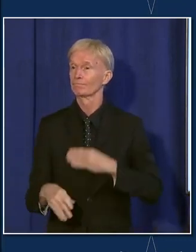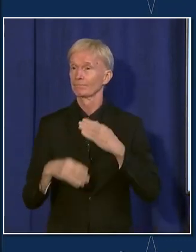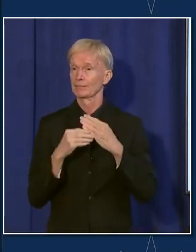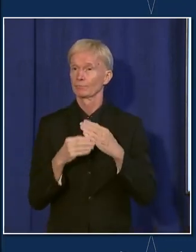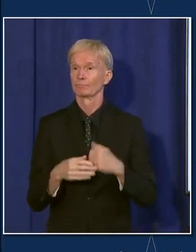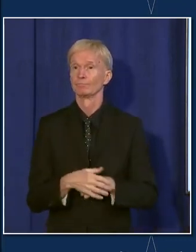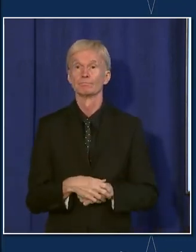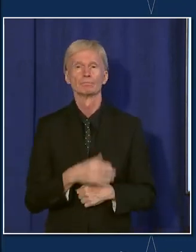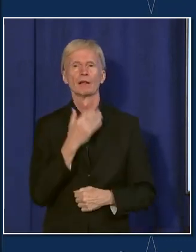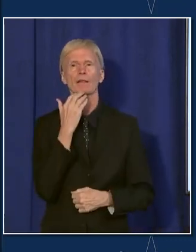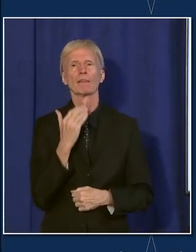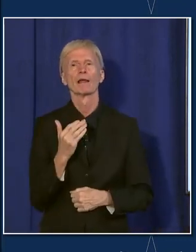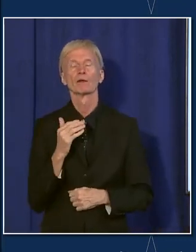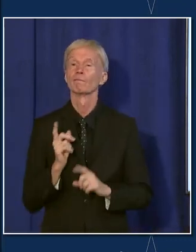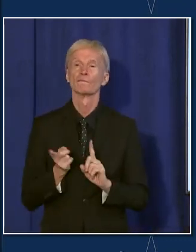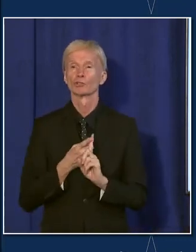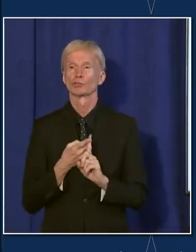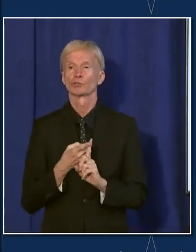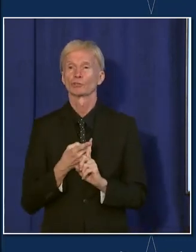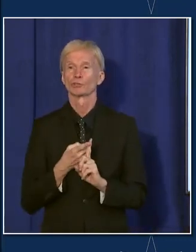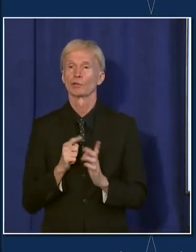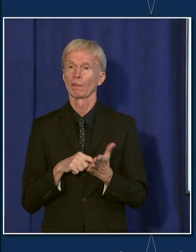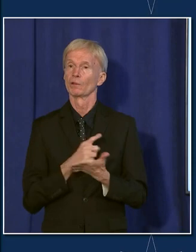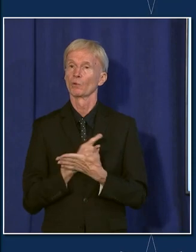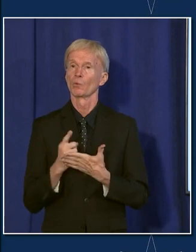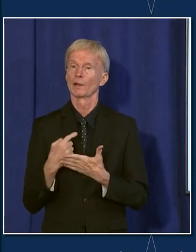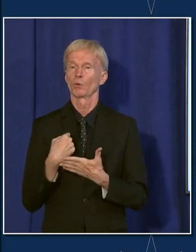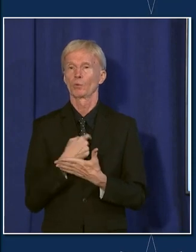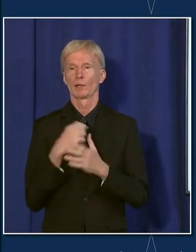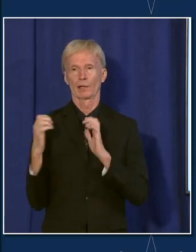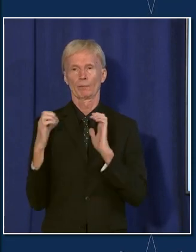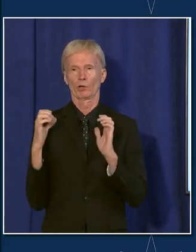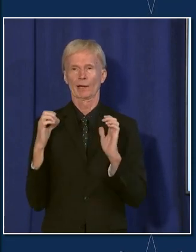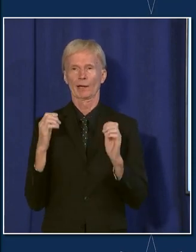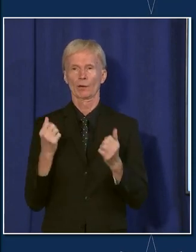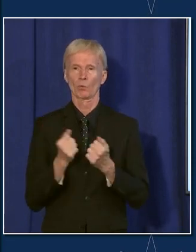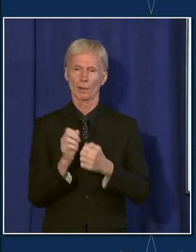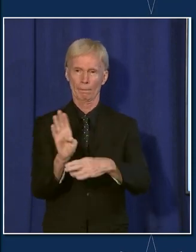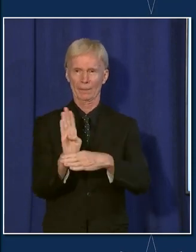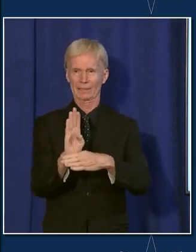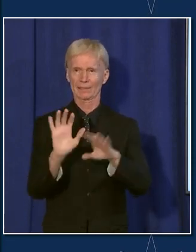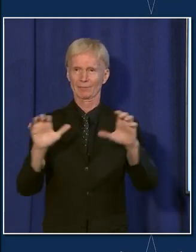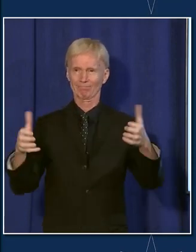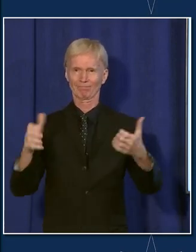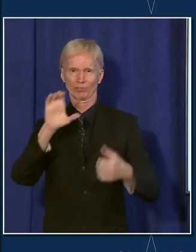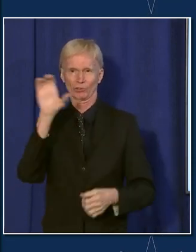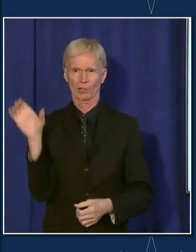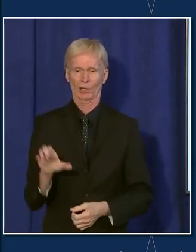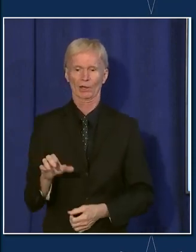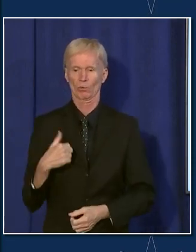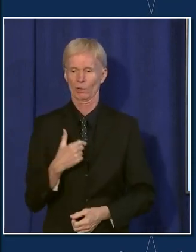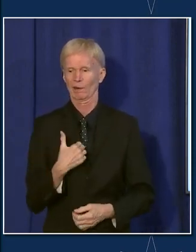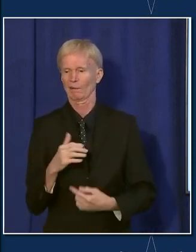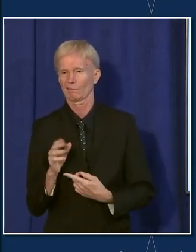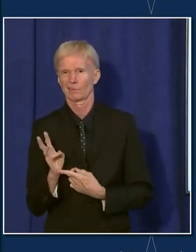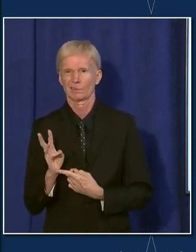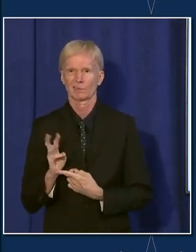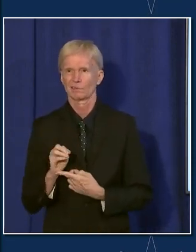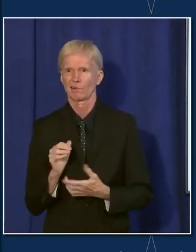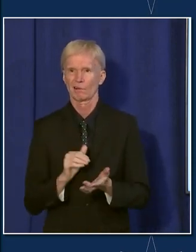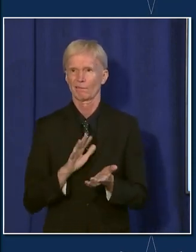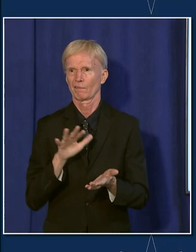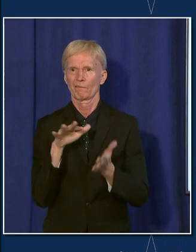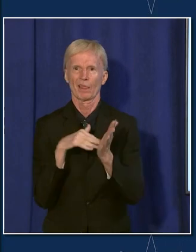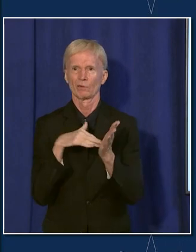Thank you. First and foremost, you know, this week we will communicate with the business community. We'll do – we have about 60,000, 65,000